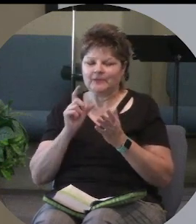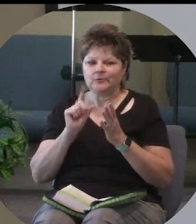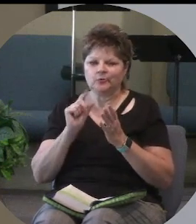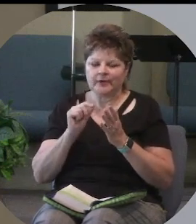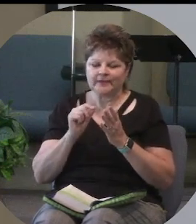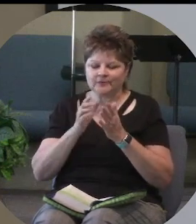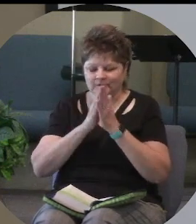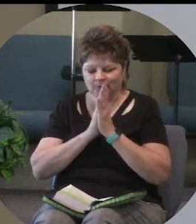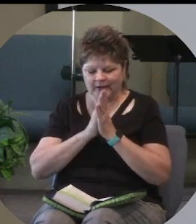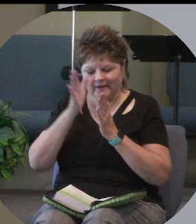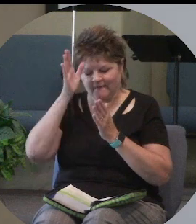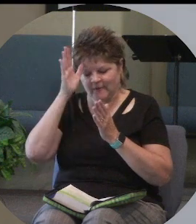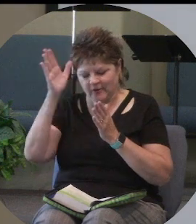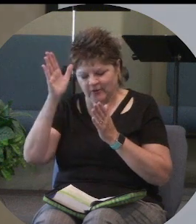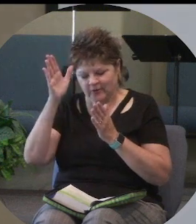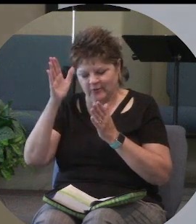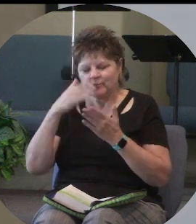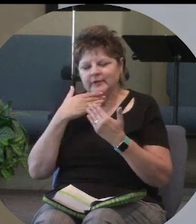father we thank you for